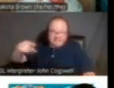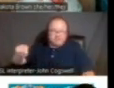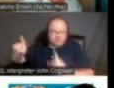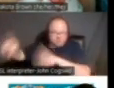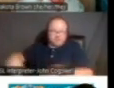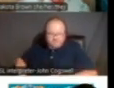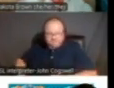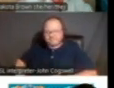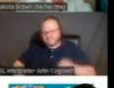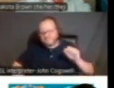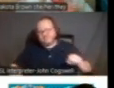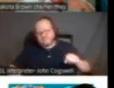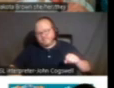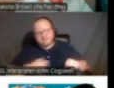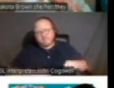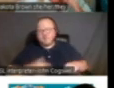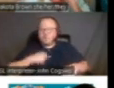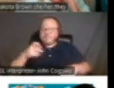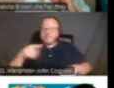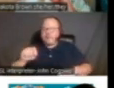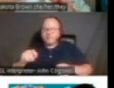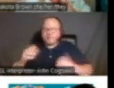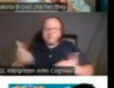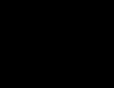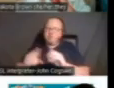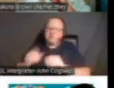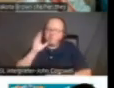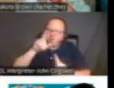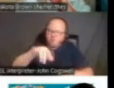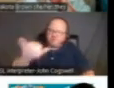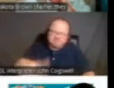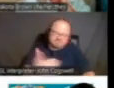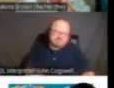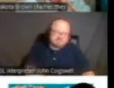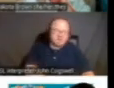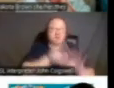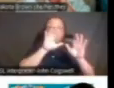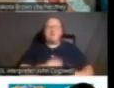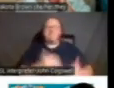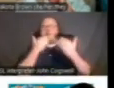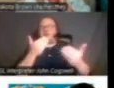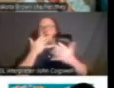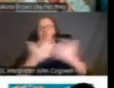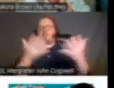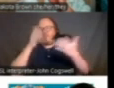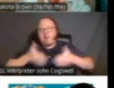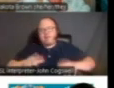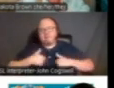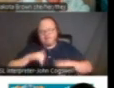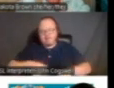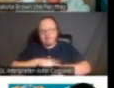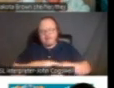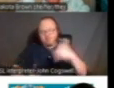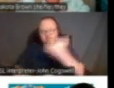hit the September one at our meeting here. Yeah. Uh-huh. Wonderful. Thank you very much for allowing me this time.